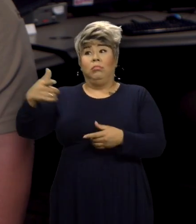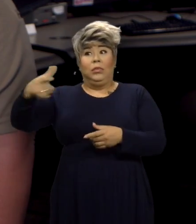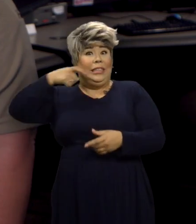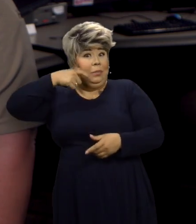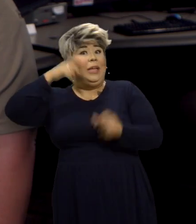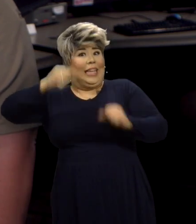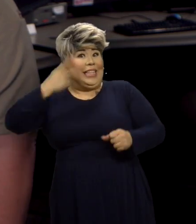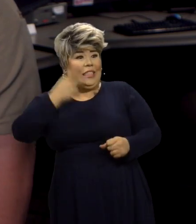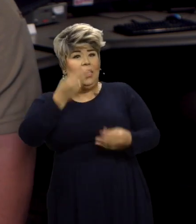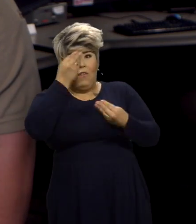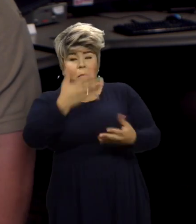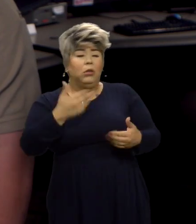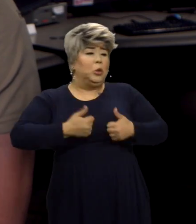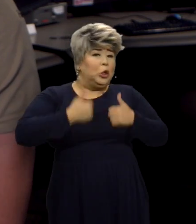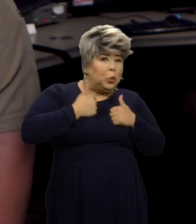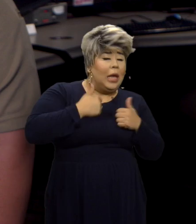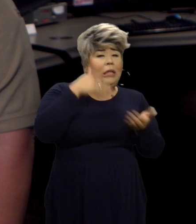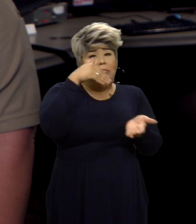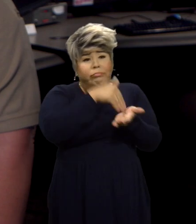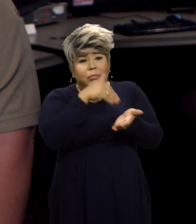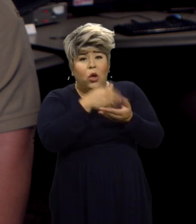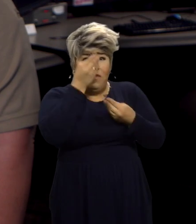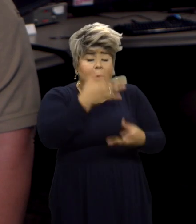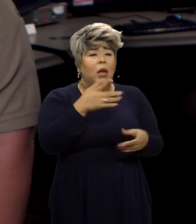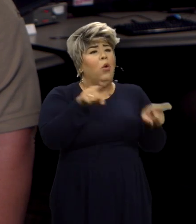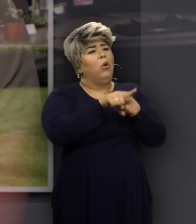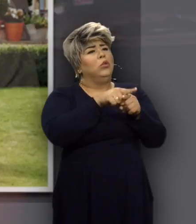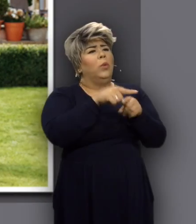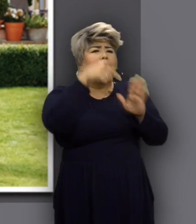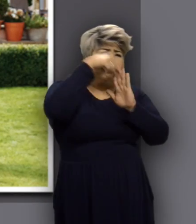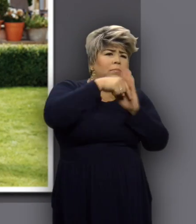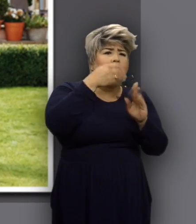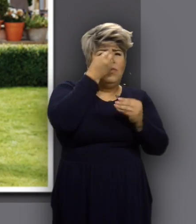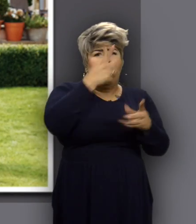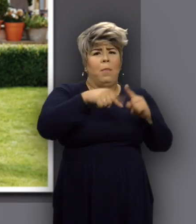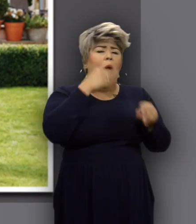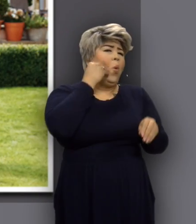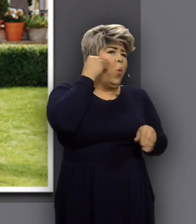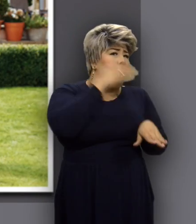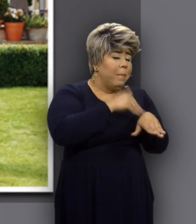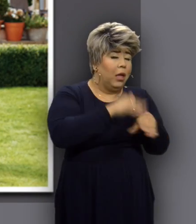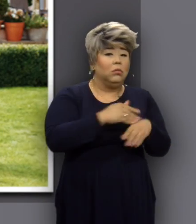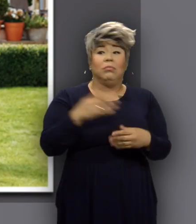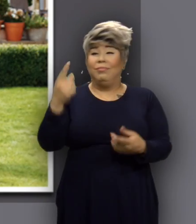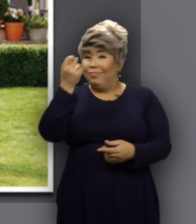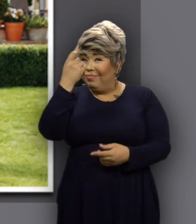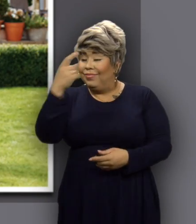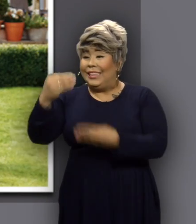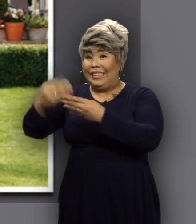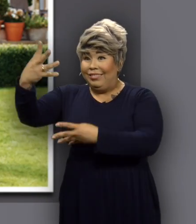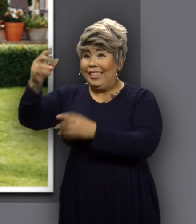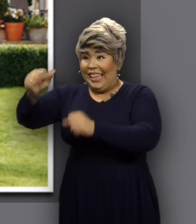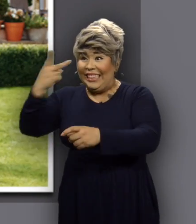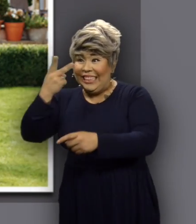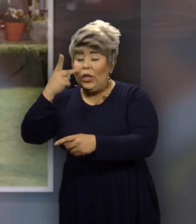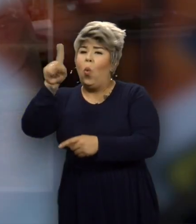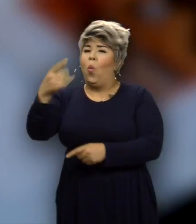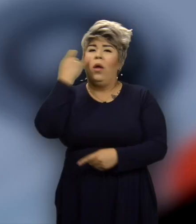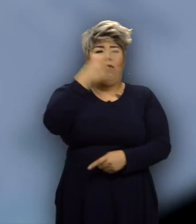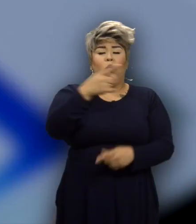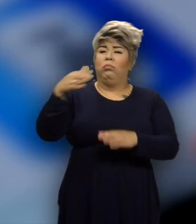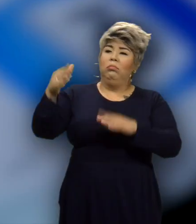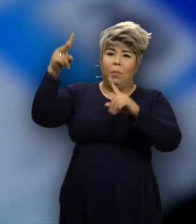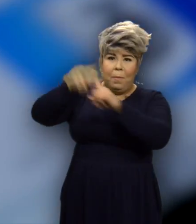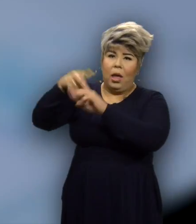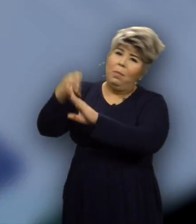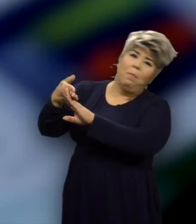will see your address, medical information, and details about your home and pets. Your information is displayed to dispatchers only when